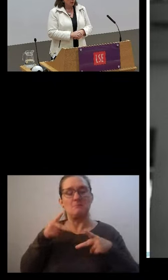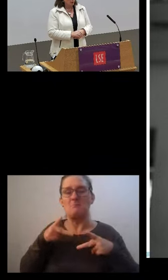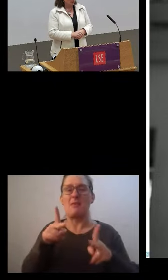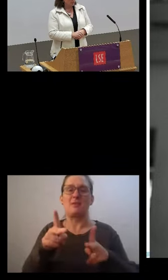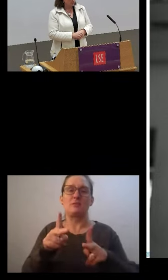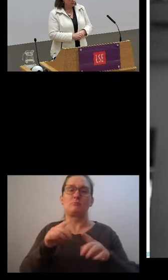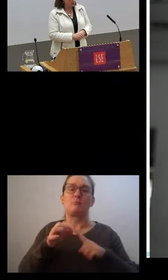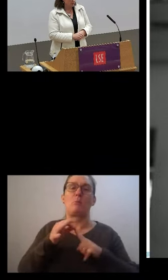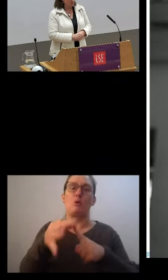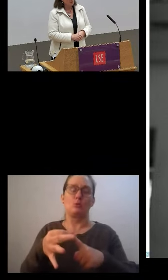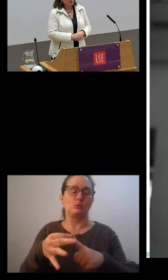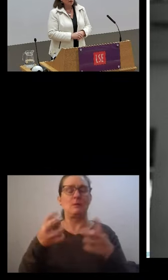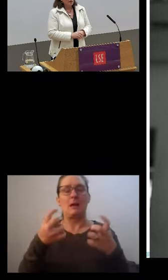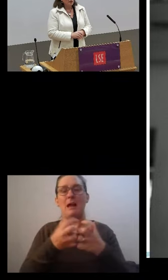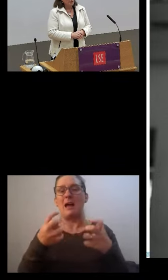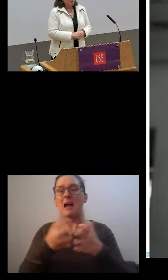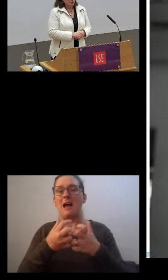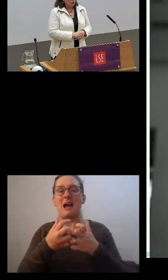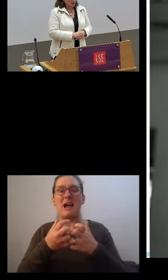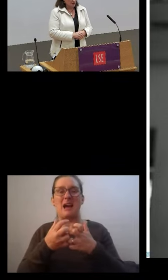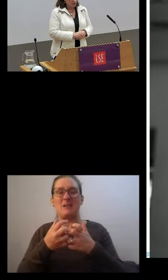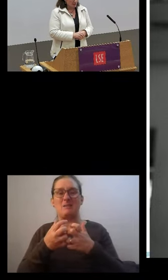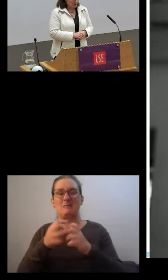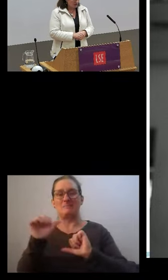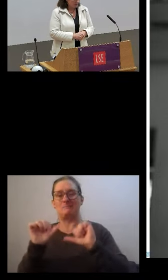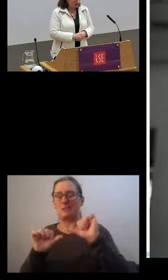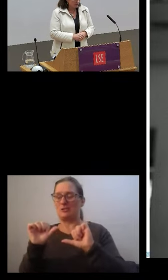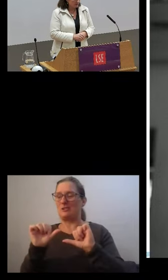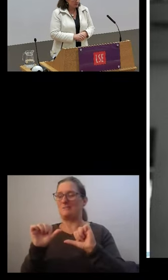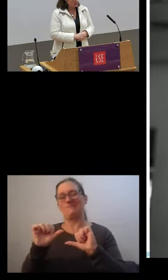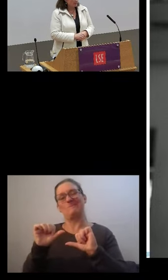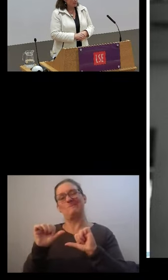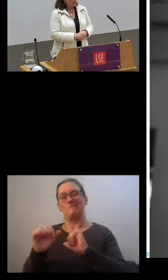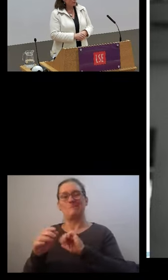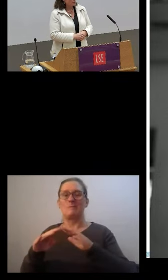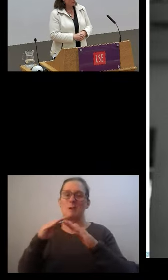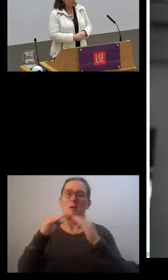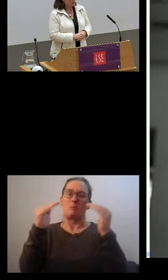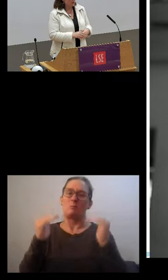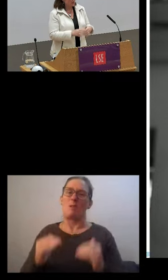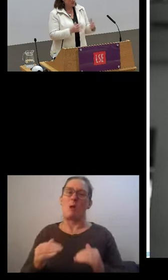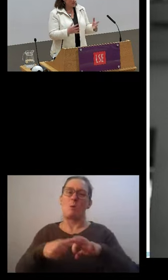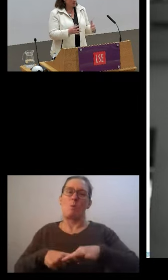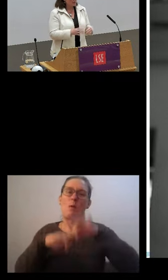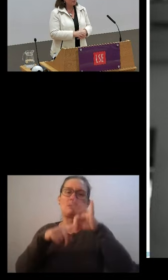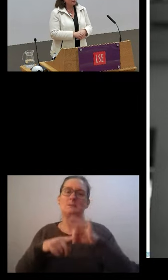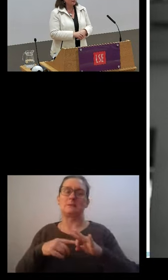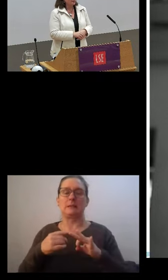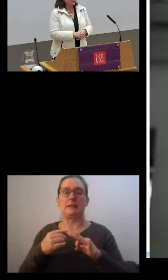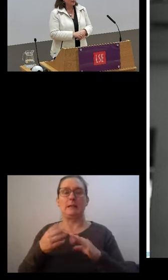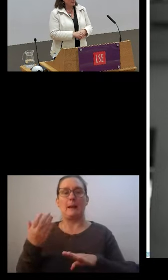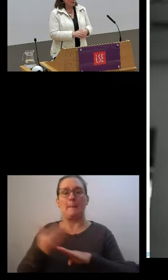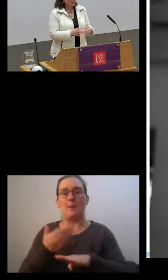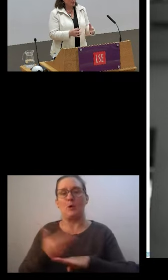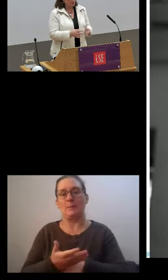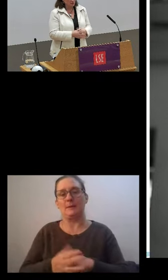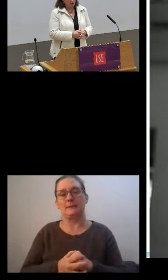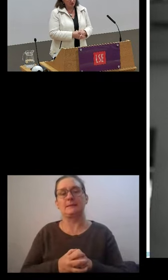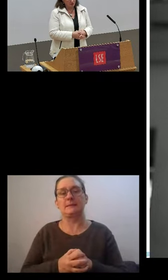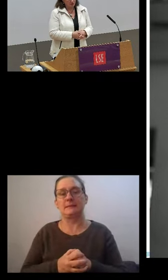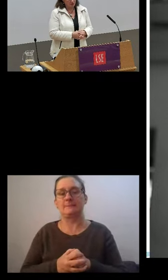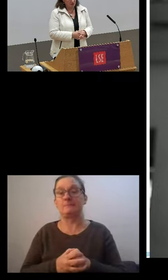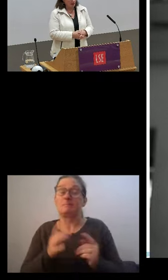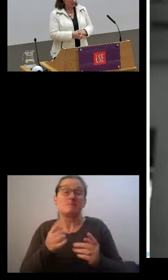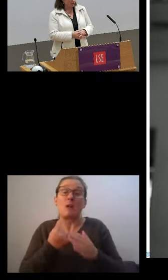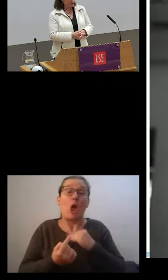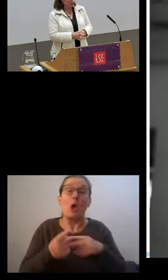poor quality employment. This is not the only methodology that I will be showing, that exists. I'm going to be